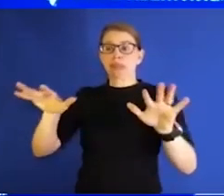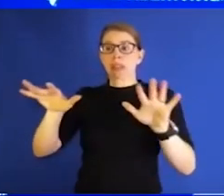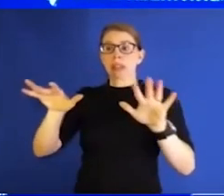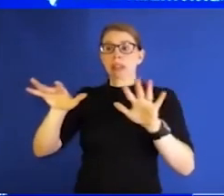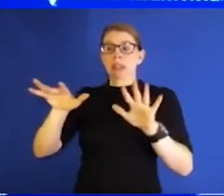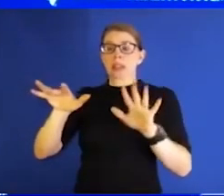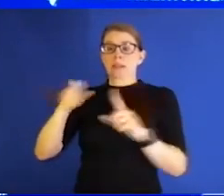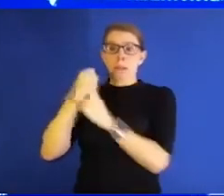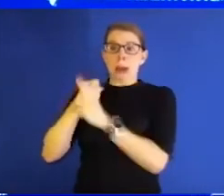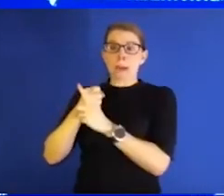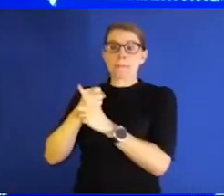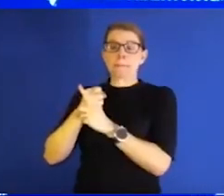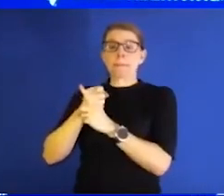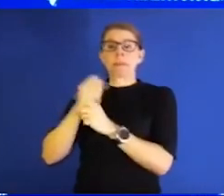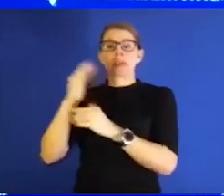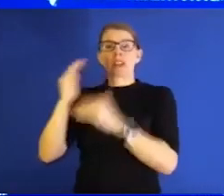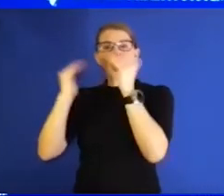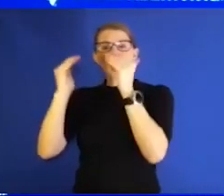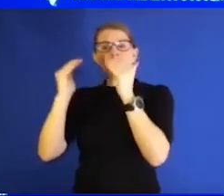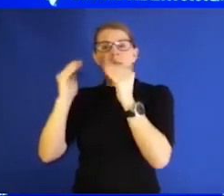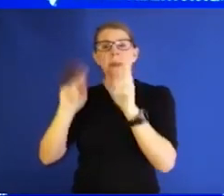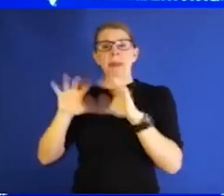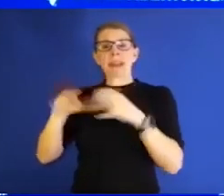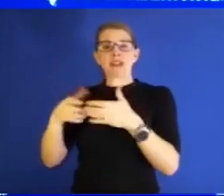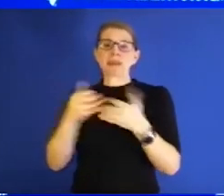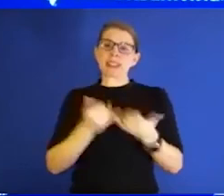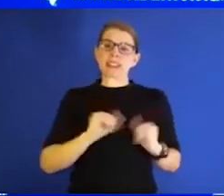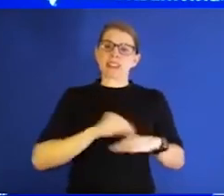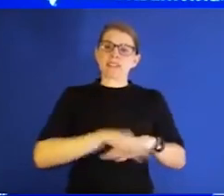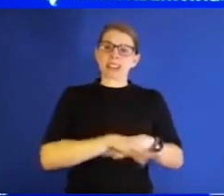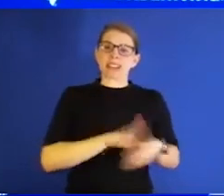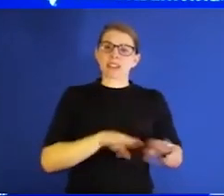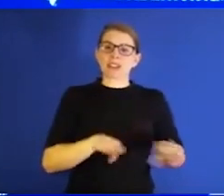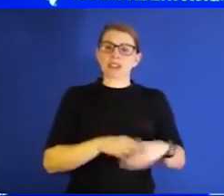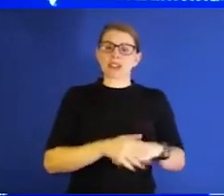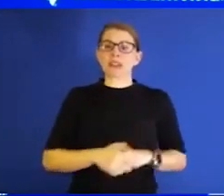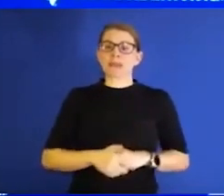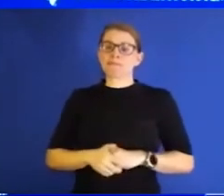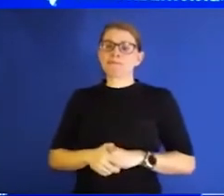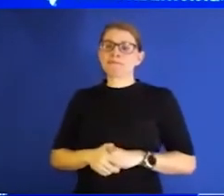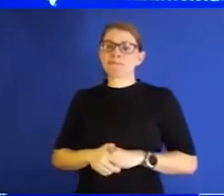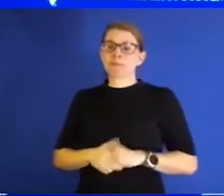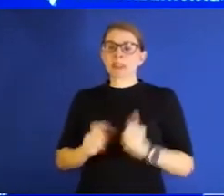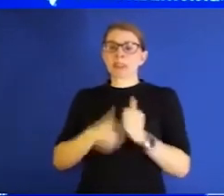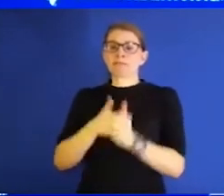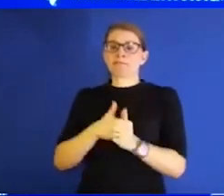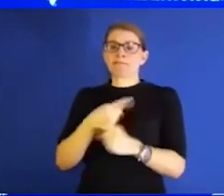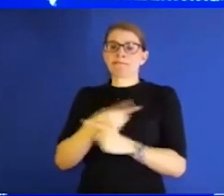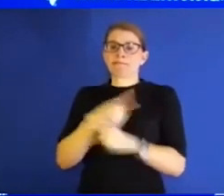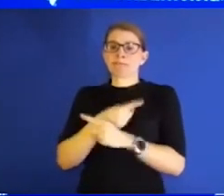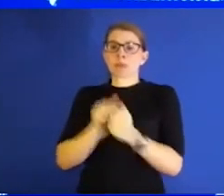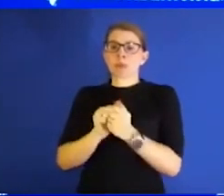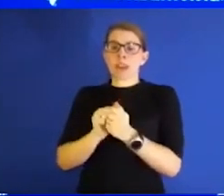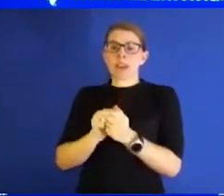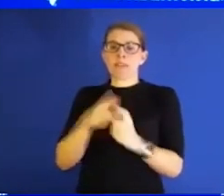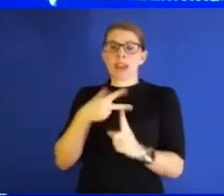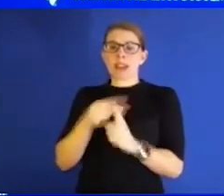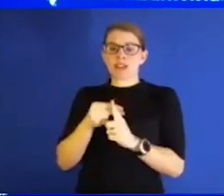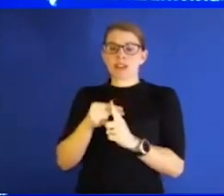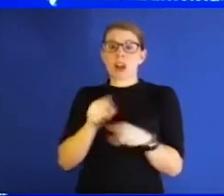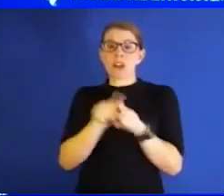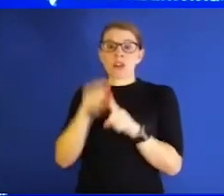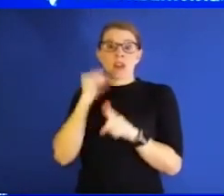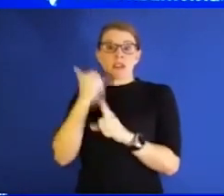know and understand, really, we need to protect everybody, and staying up to date with those vaccinations is going to do that. In addition, if you feel uncomfortable in those